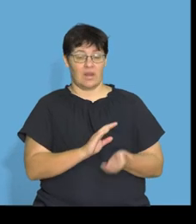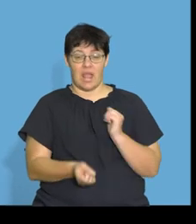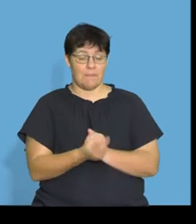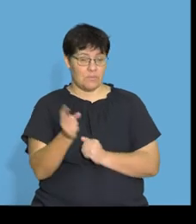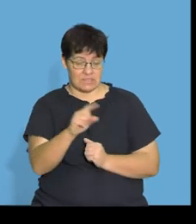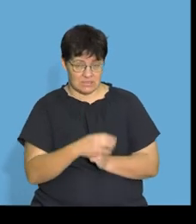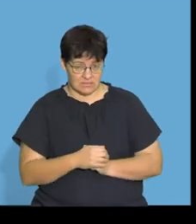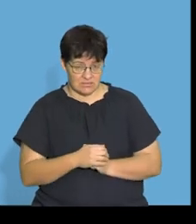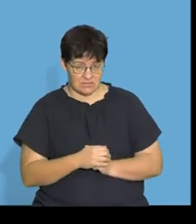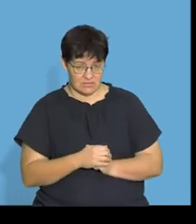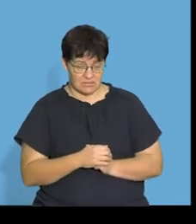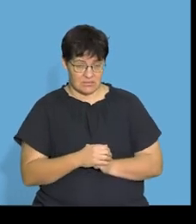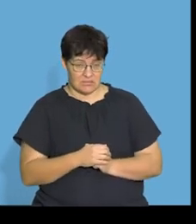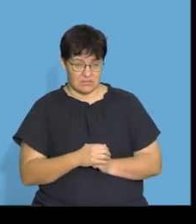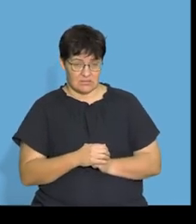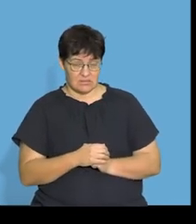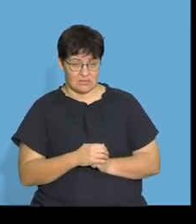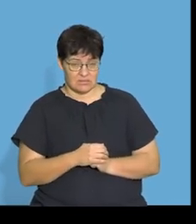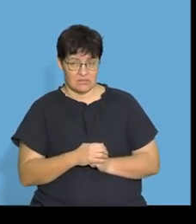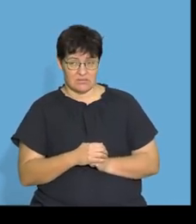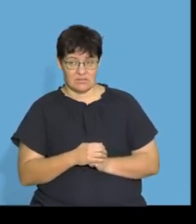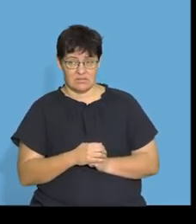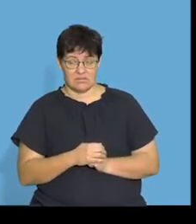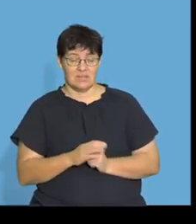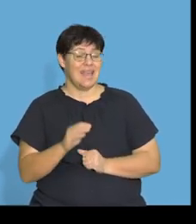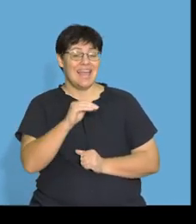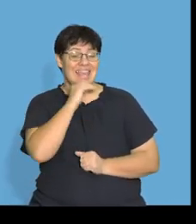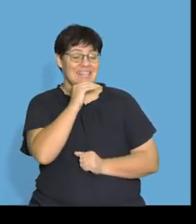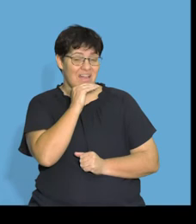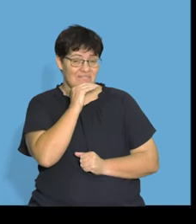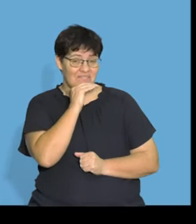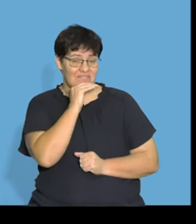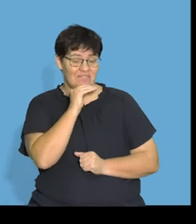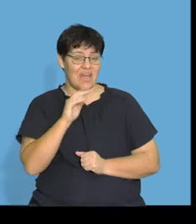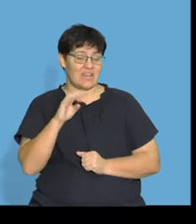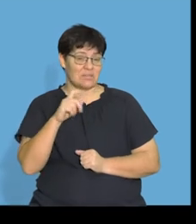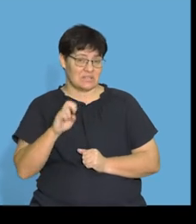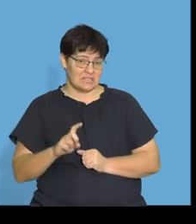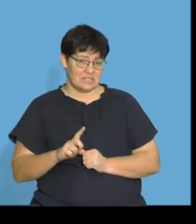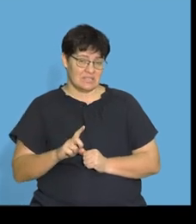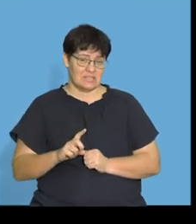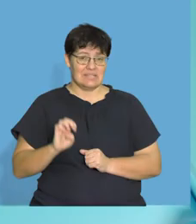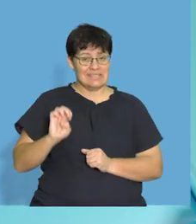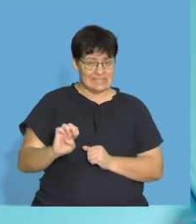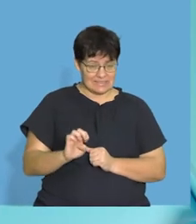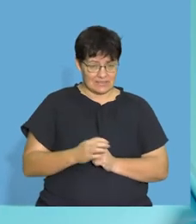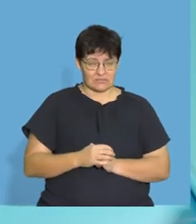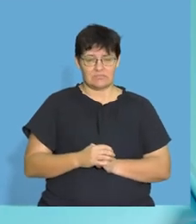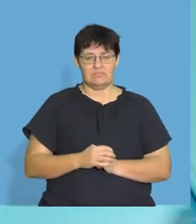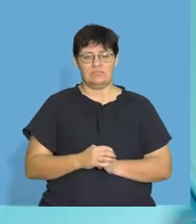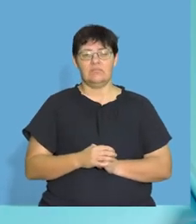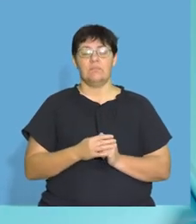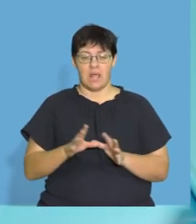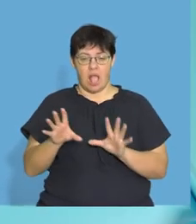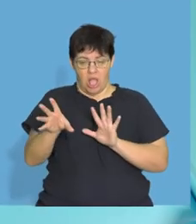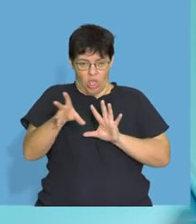fats. So, what happens is, if we don't have enough, all right, if we don't have enough vitamin D, we can actually